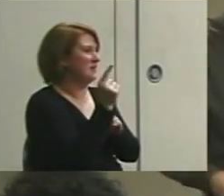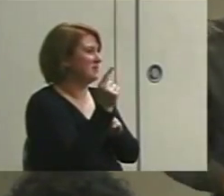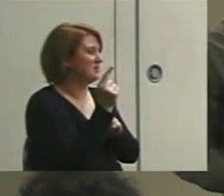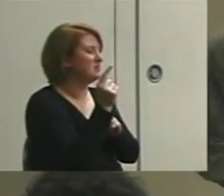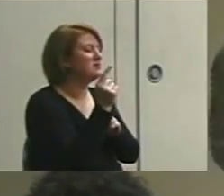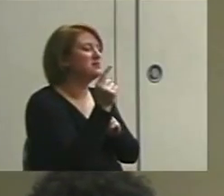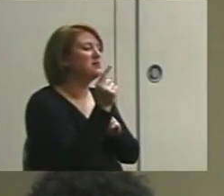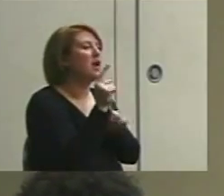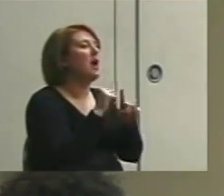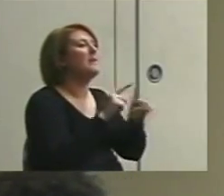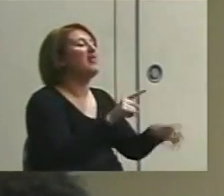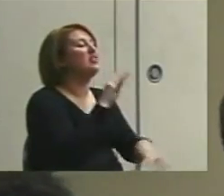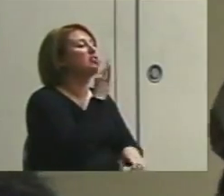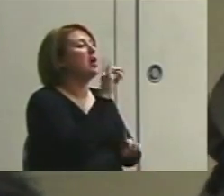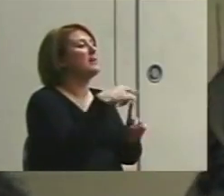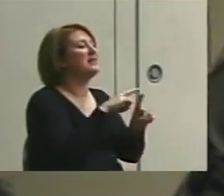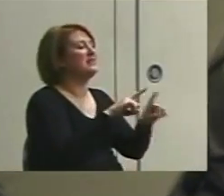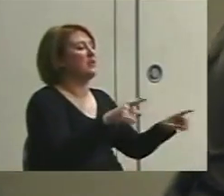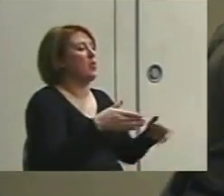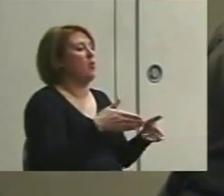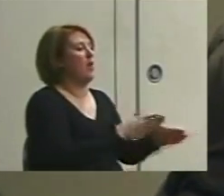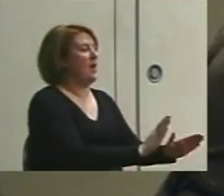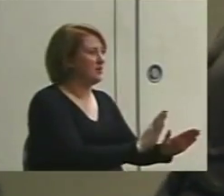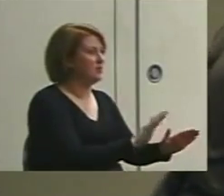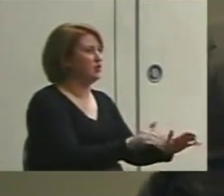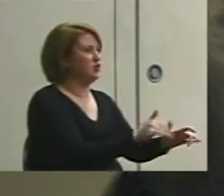But, let's talk about different ways to do it.